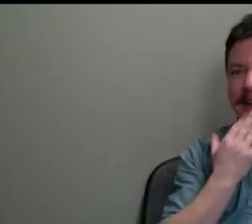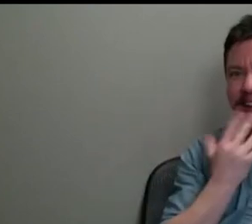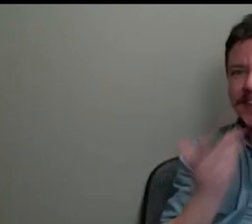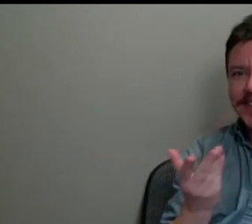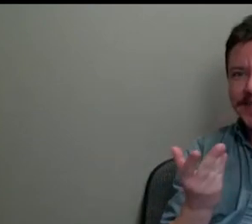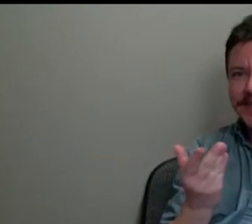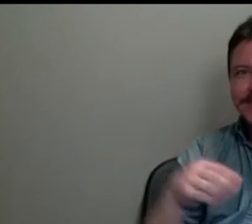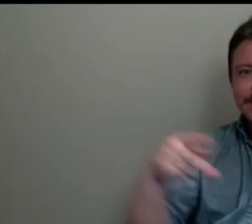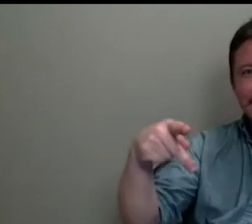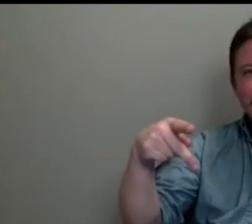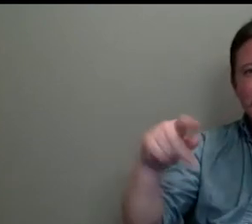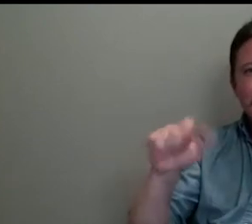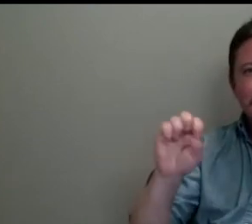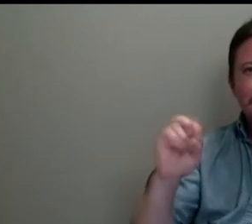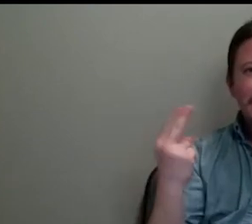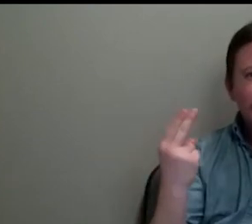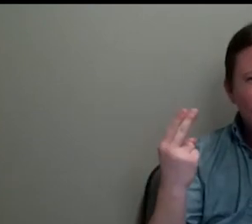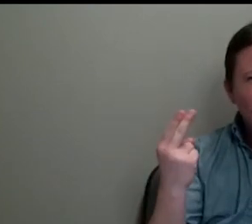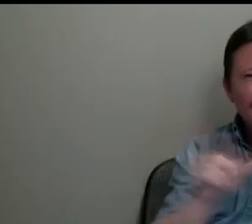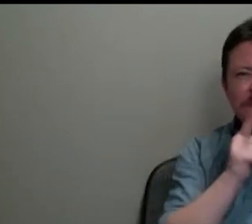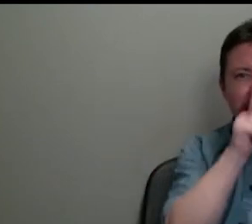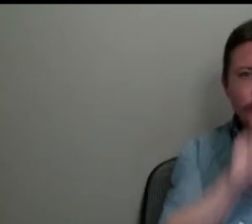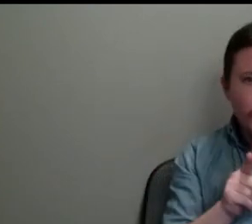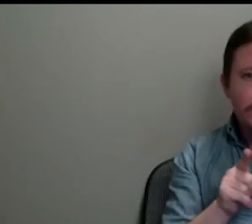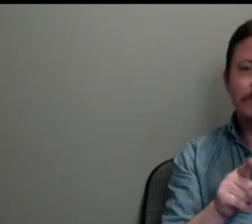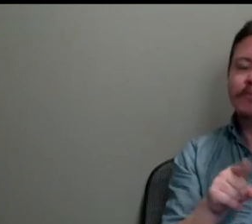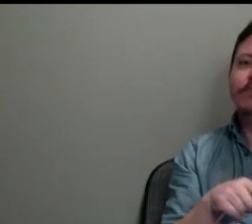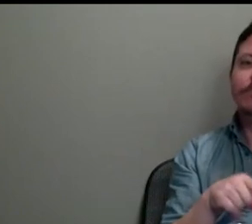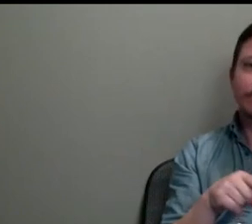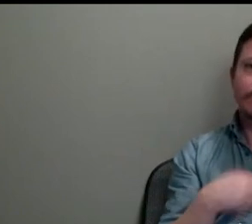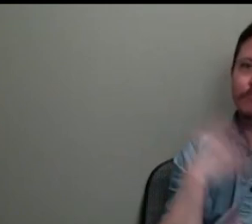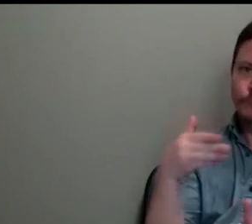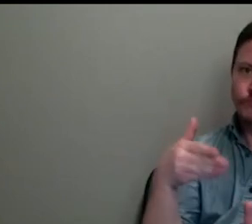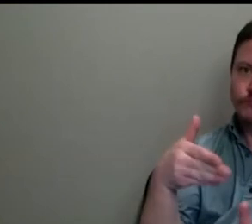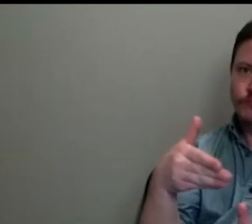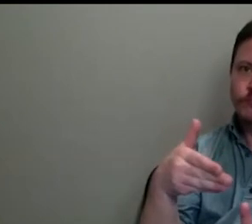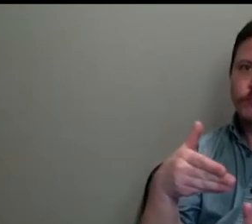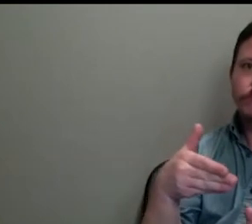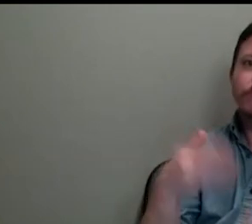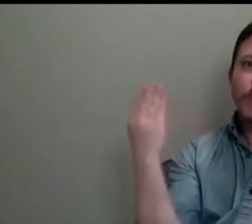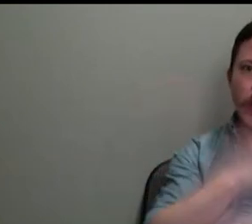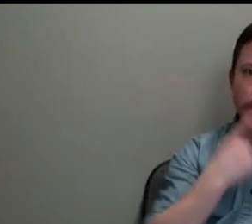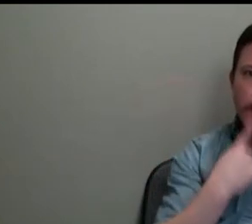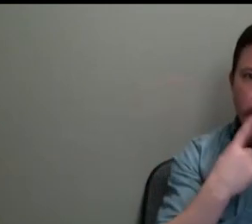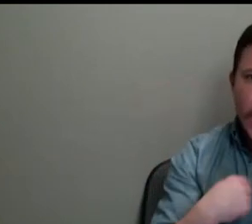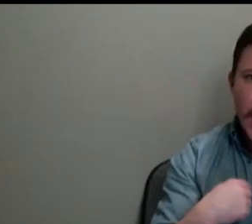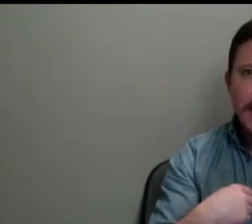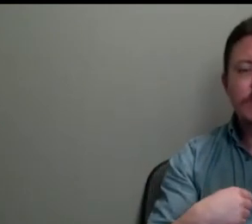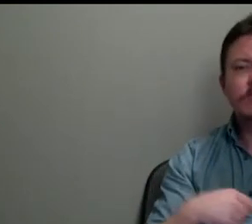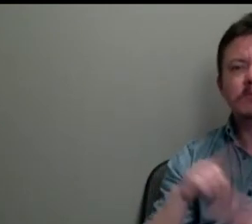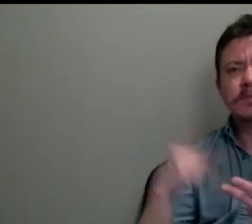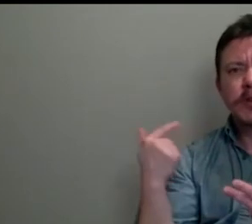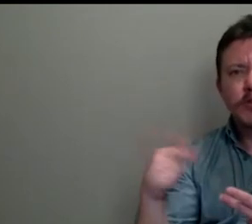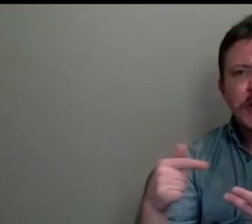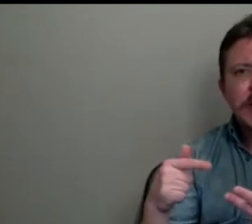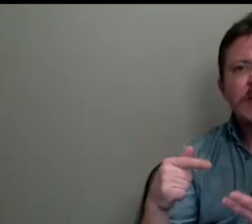Peaches, I'm not so sure, but certainly, you know, you have these really heavy